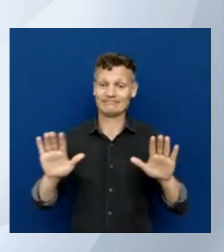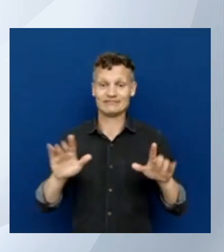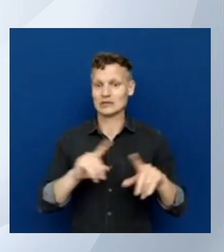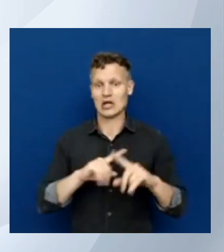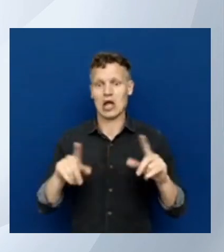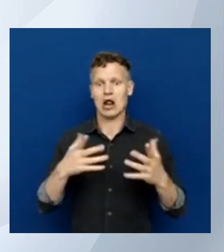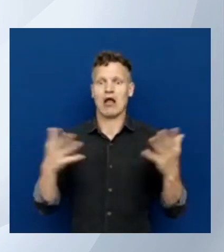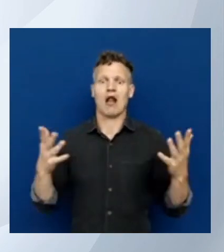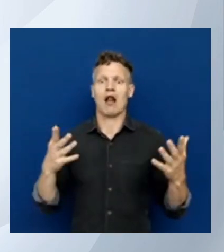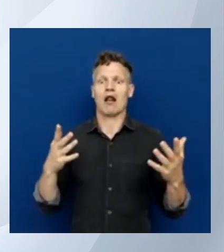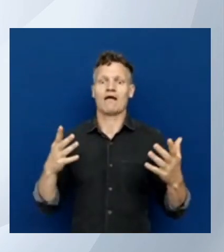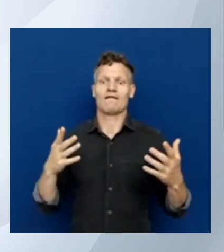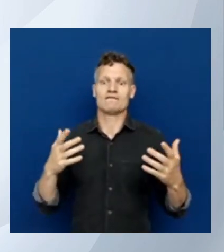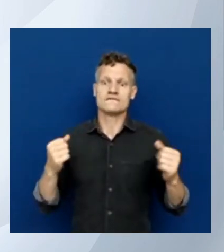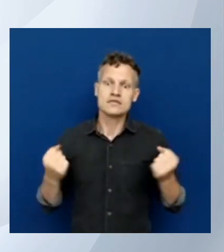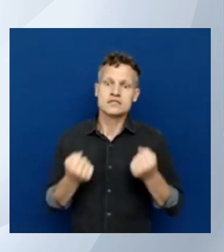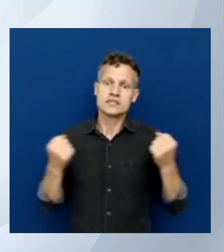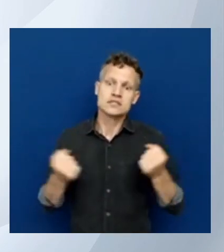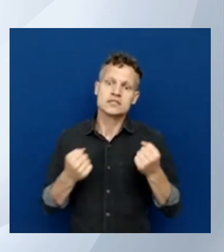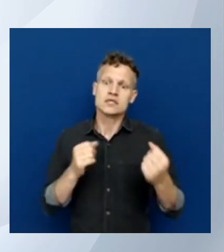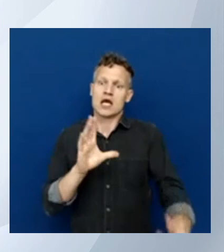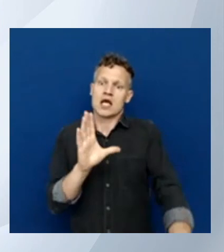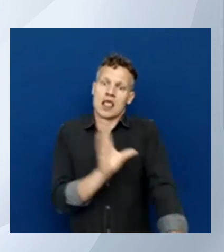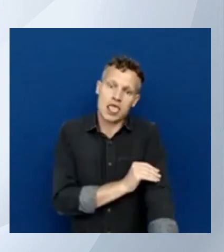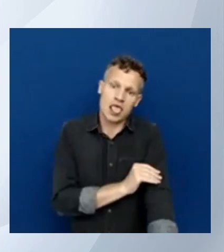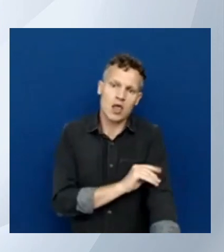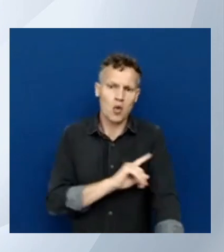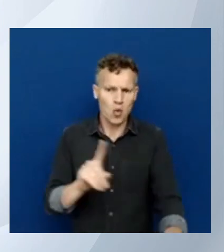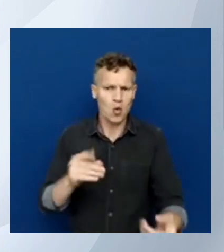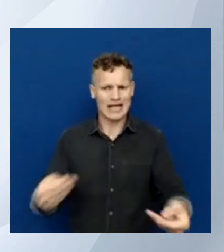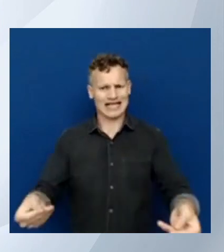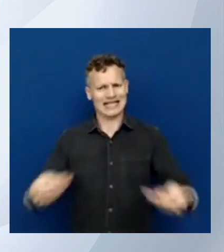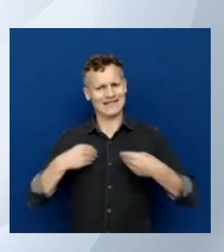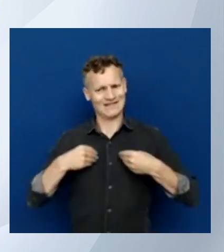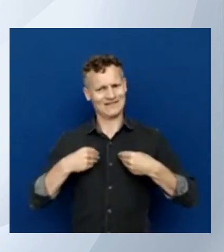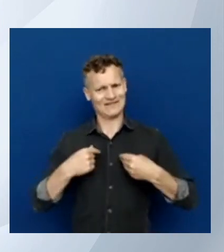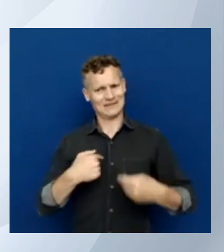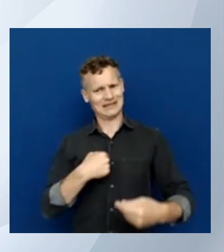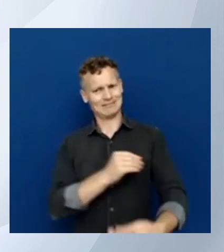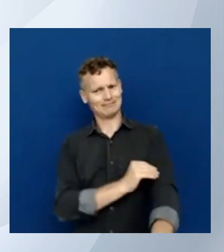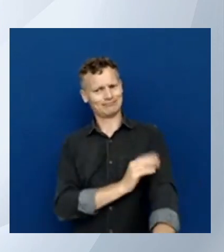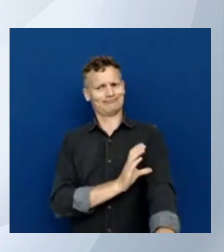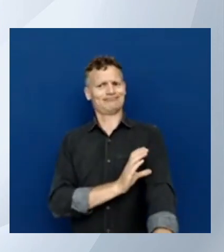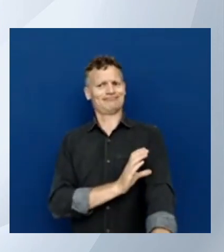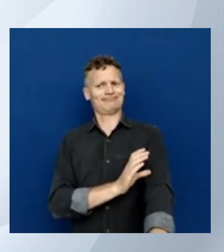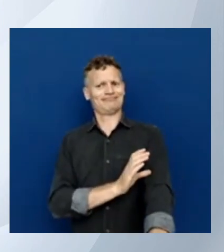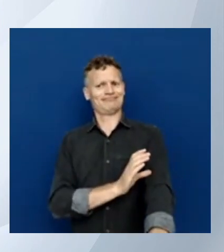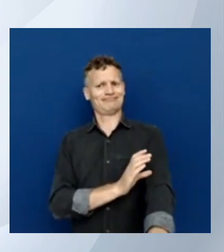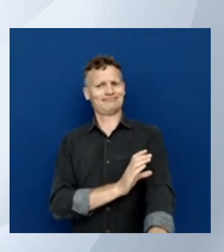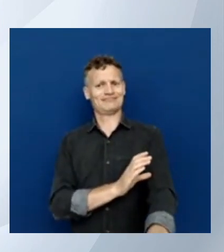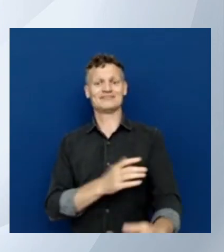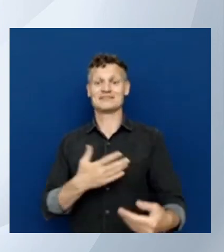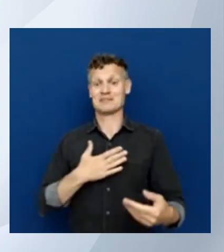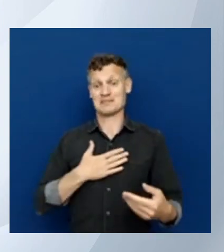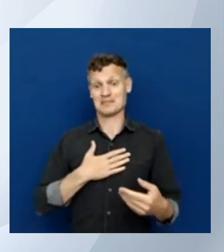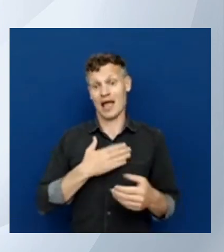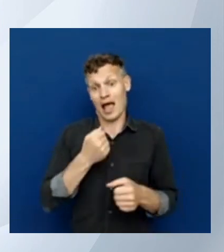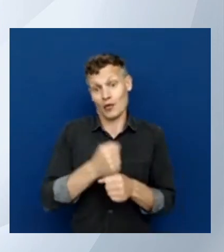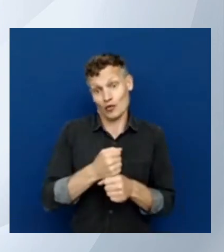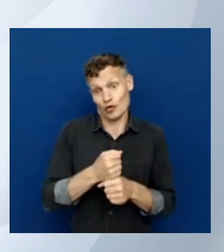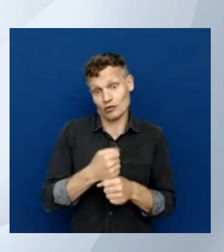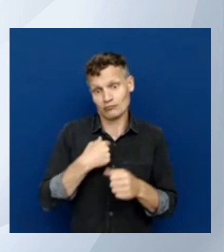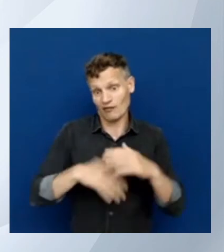should give you energy because I do a lot of work outside of my regular full-time job on